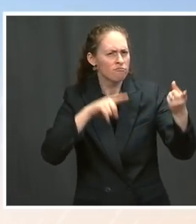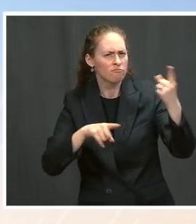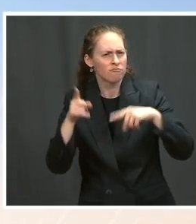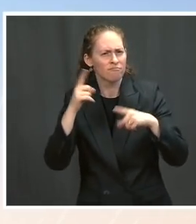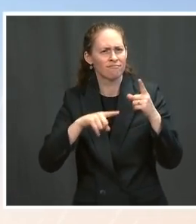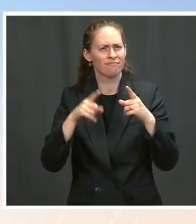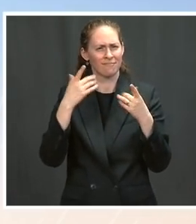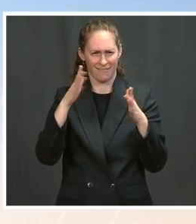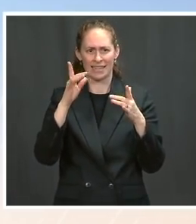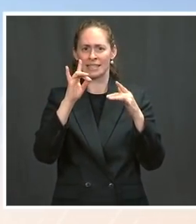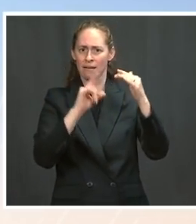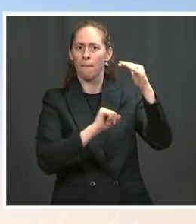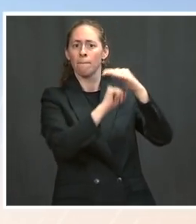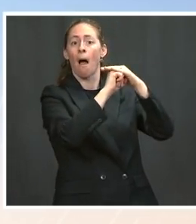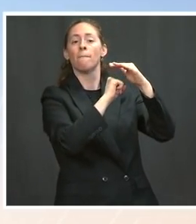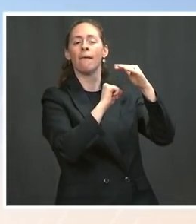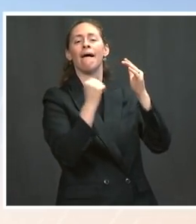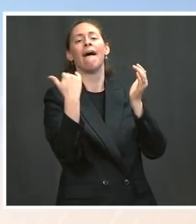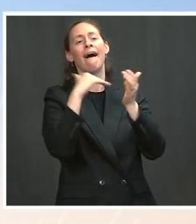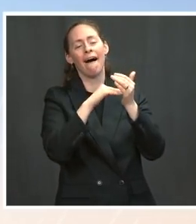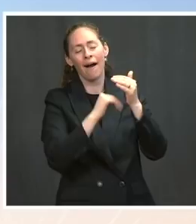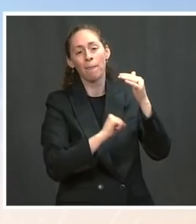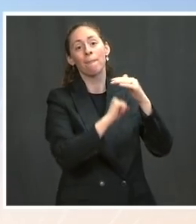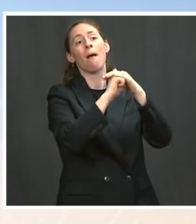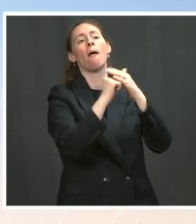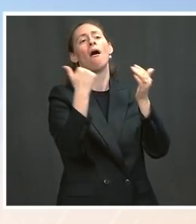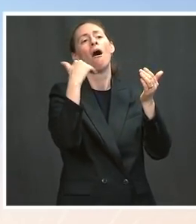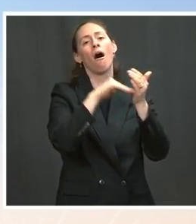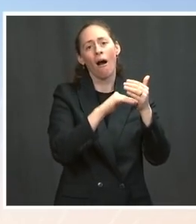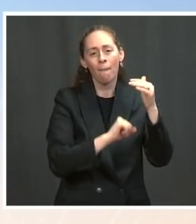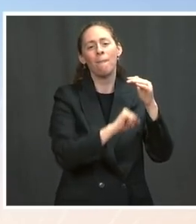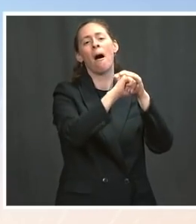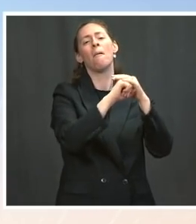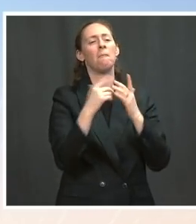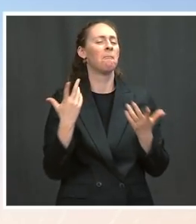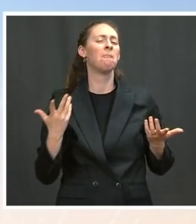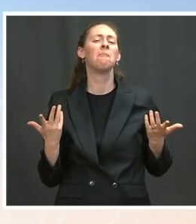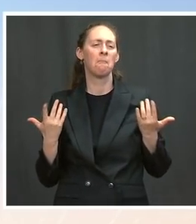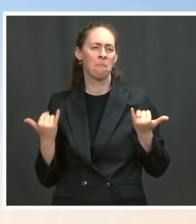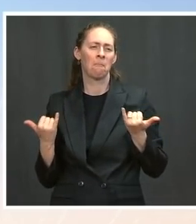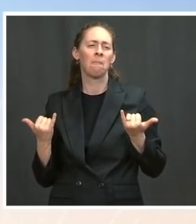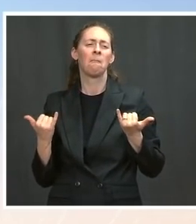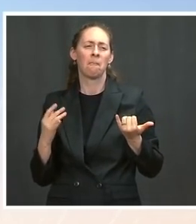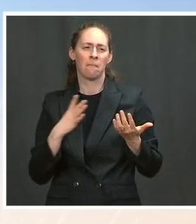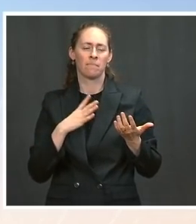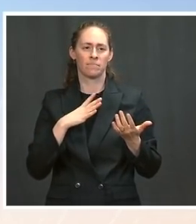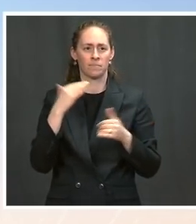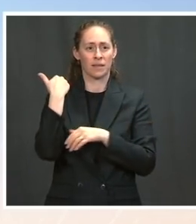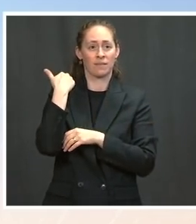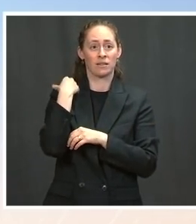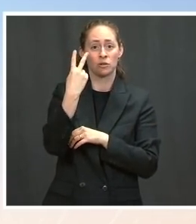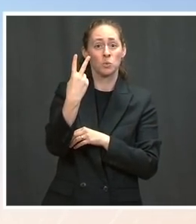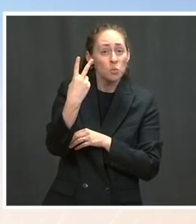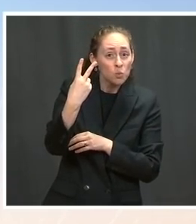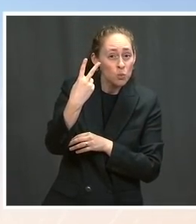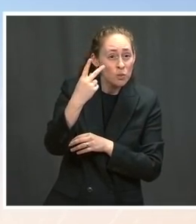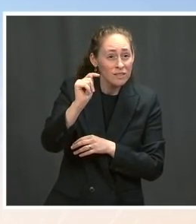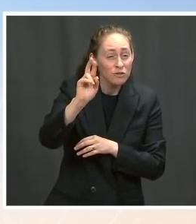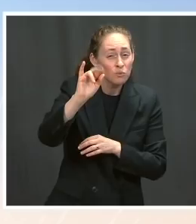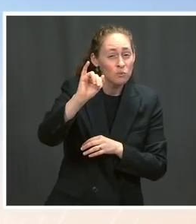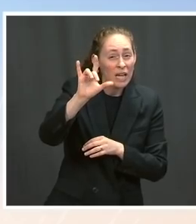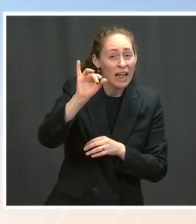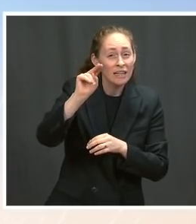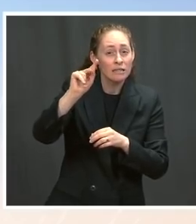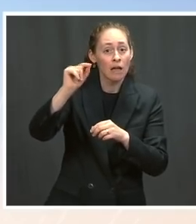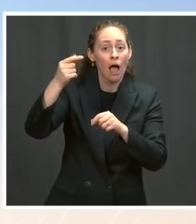the same year where they passed, where Congress passed $2 trillion in tax cuts for the highest income. That's his view. But I